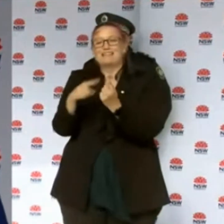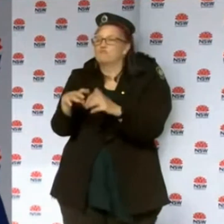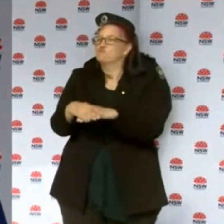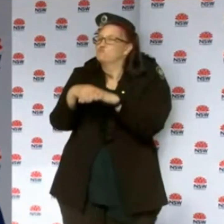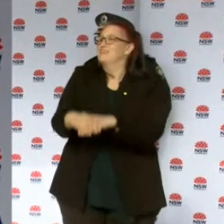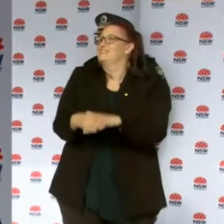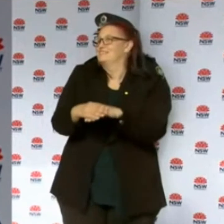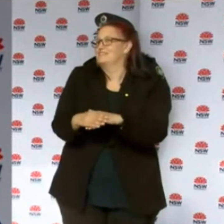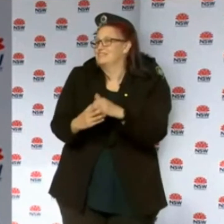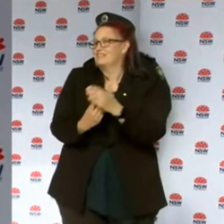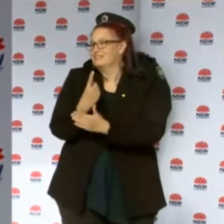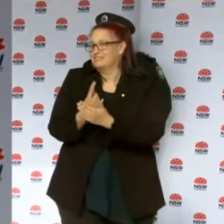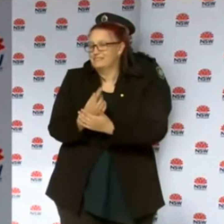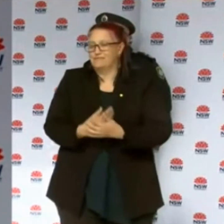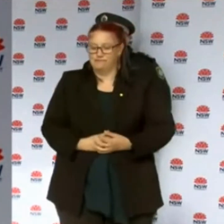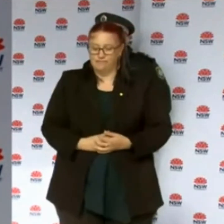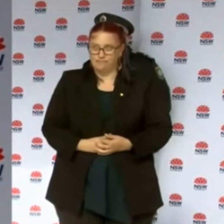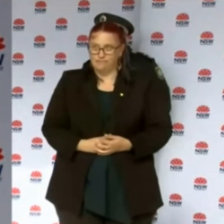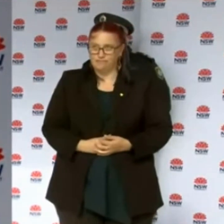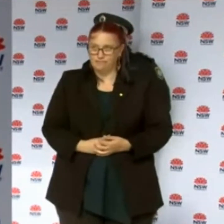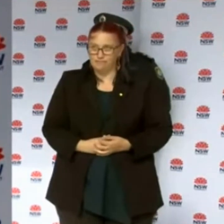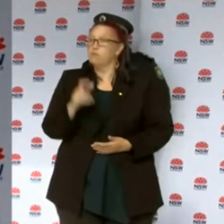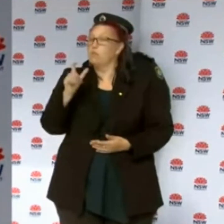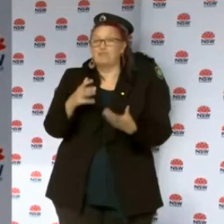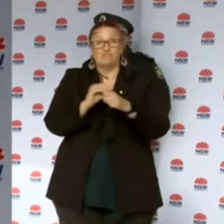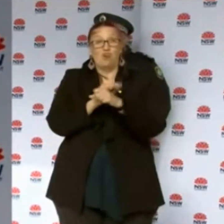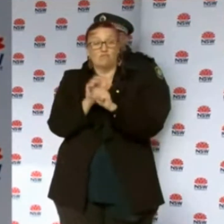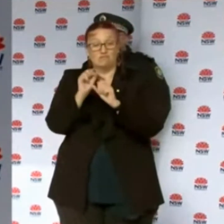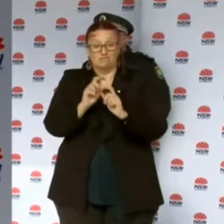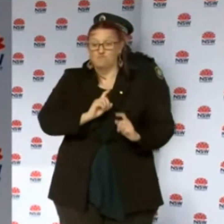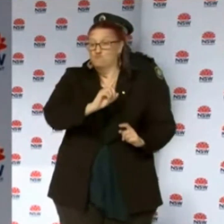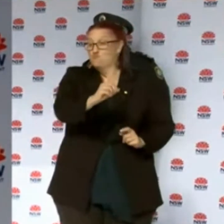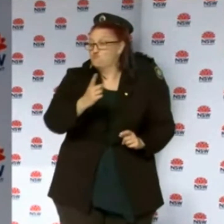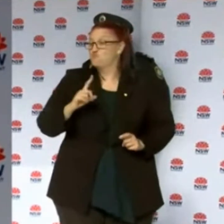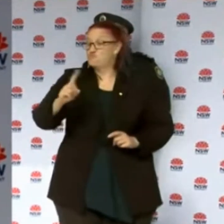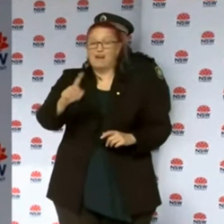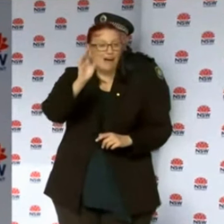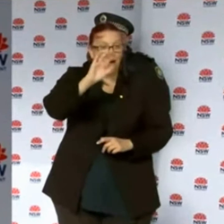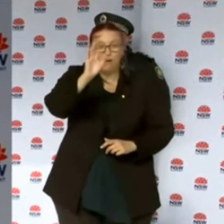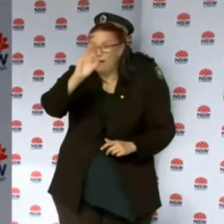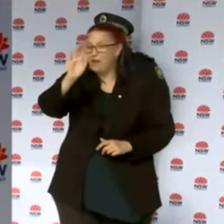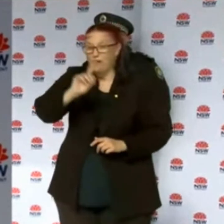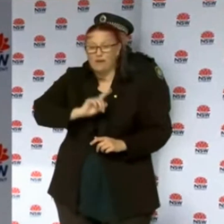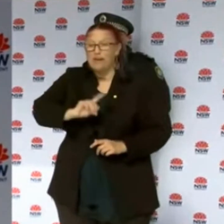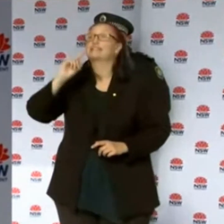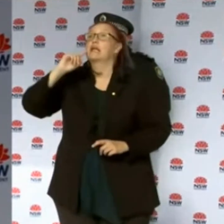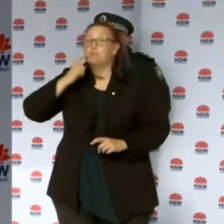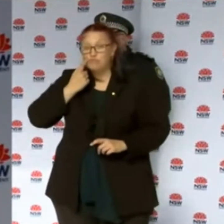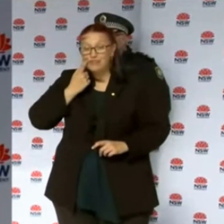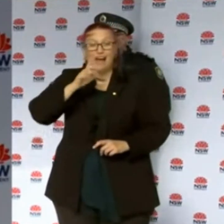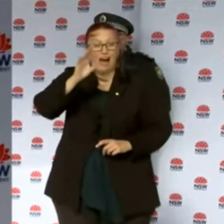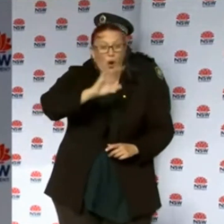event. And they were certainly moving... That individual who was infectious was moving around, deliberately